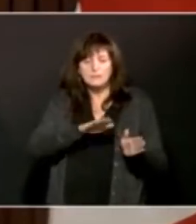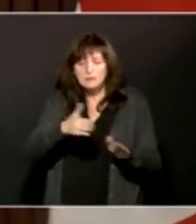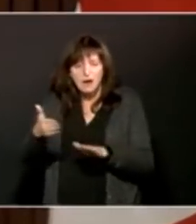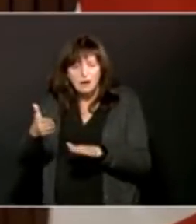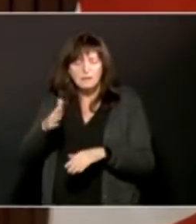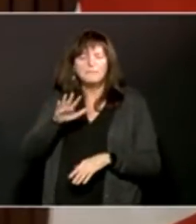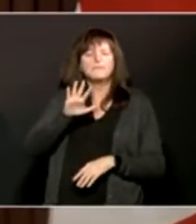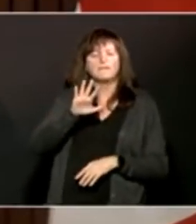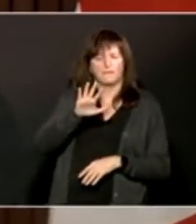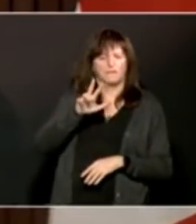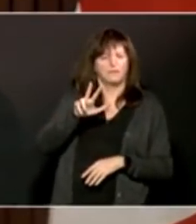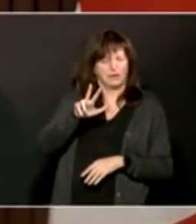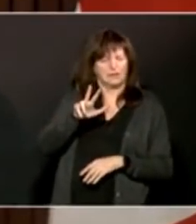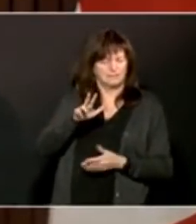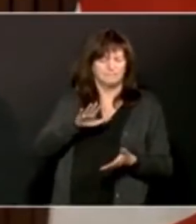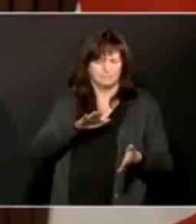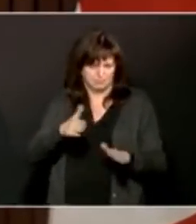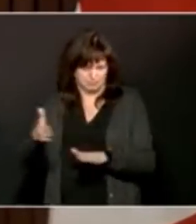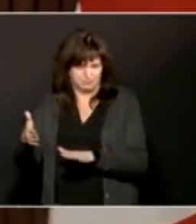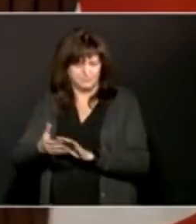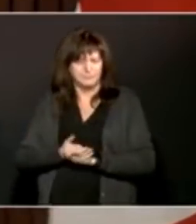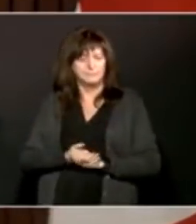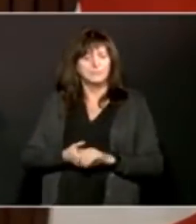which includes nine deaths today.